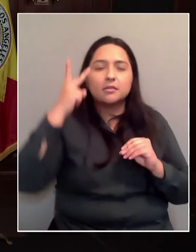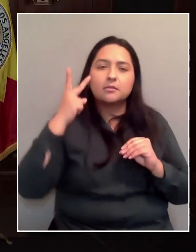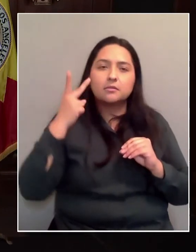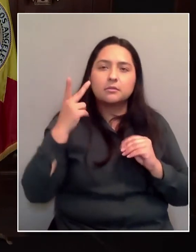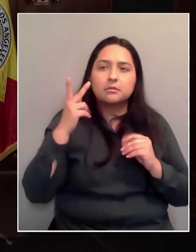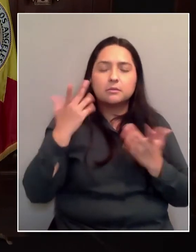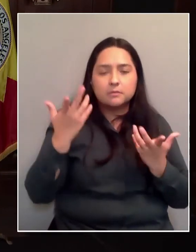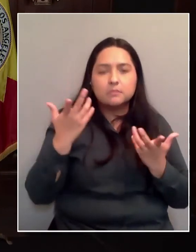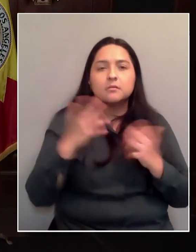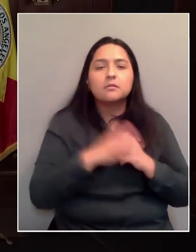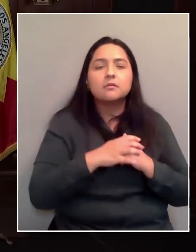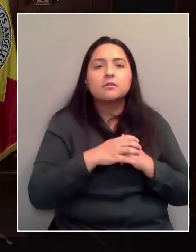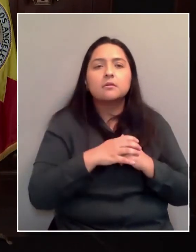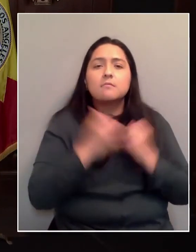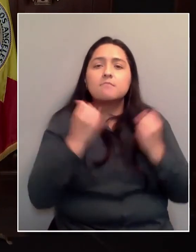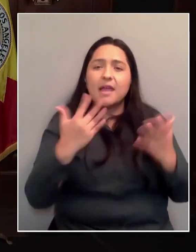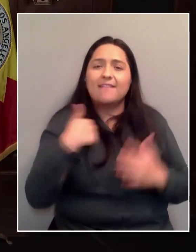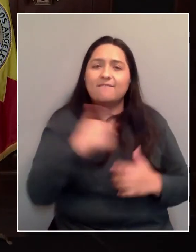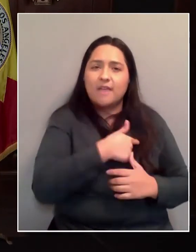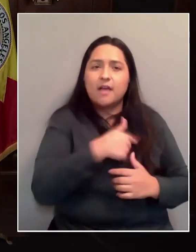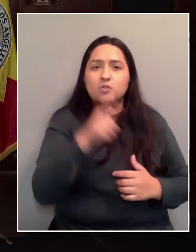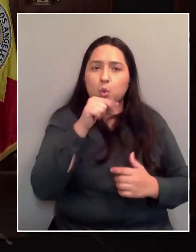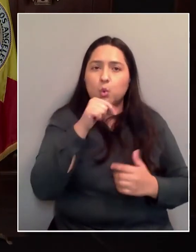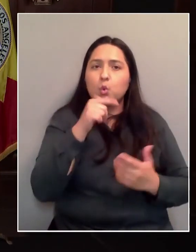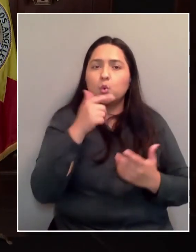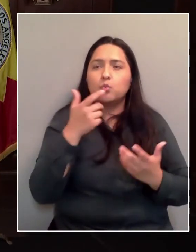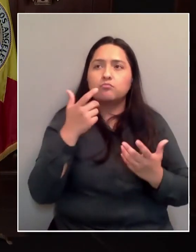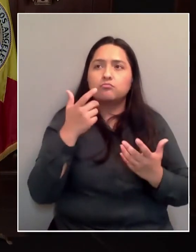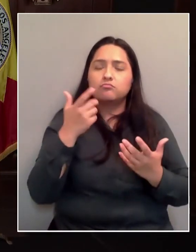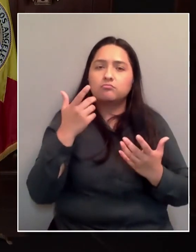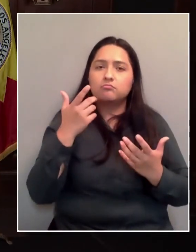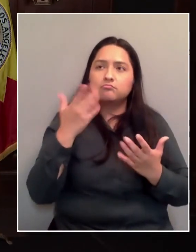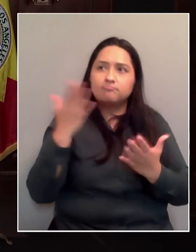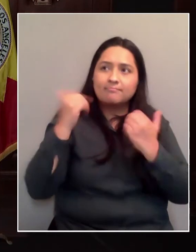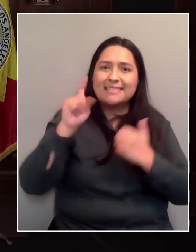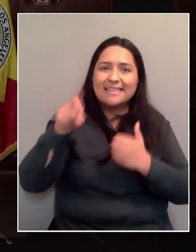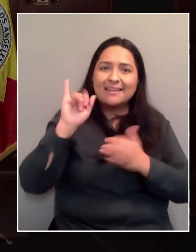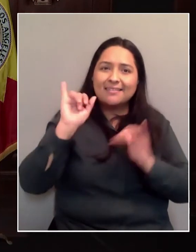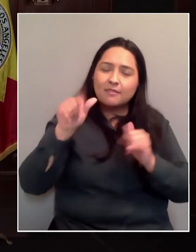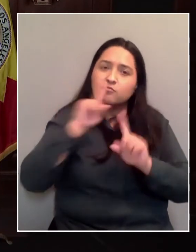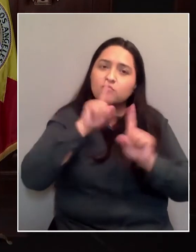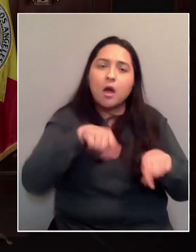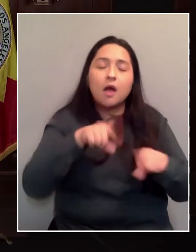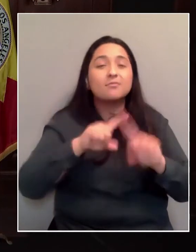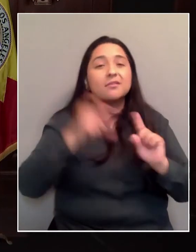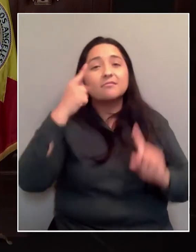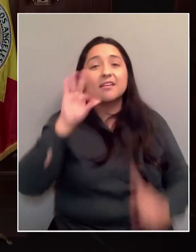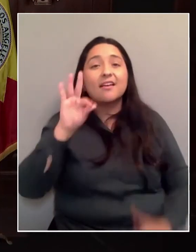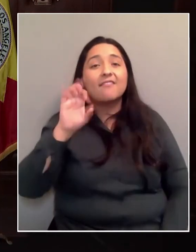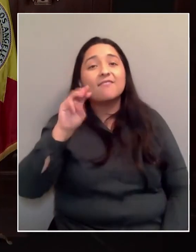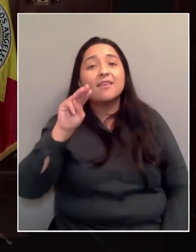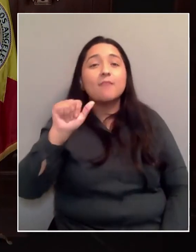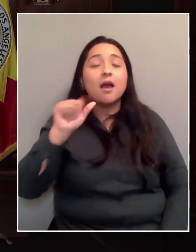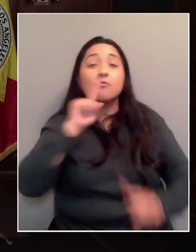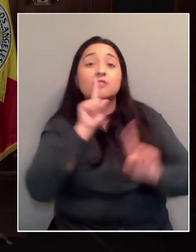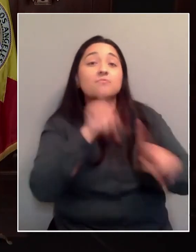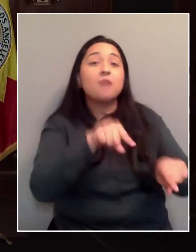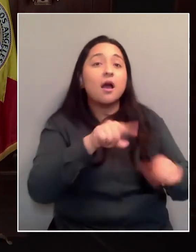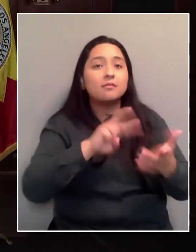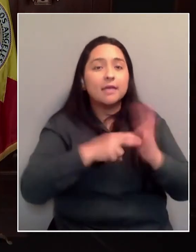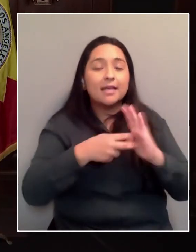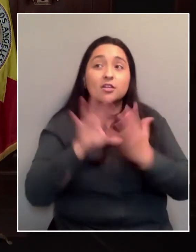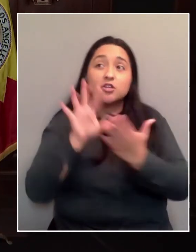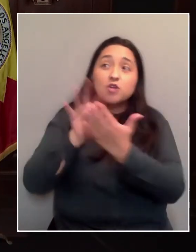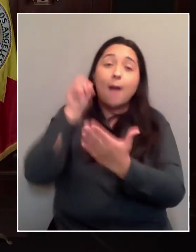a number of us who have called for this level of response, but FEMA doesn't mean... A FEMA-level response doesn't mean copying what FEMA does on every